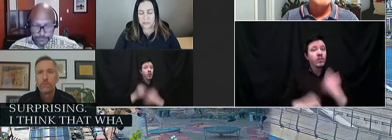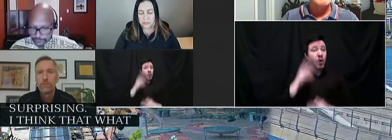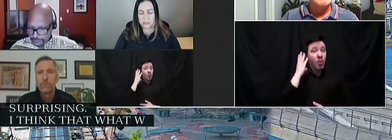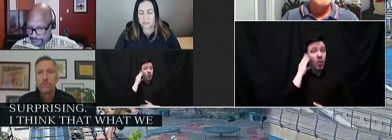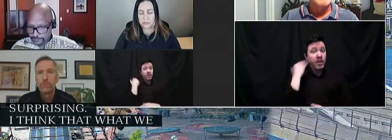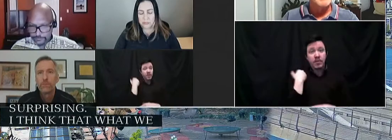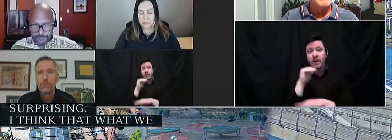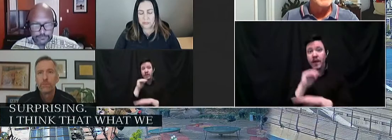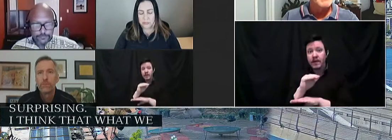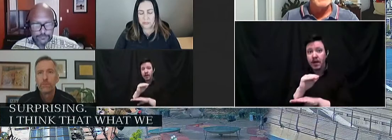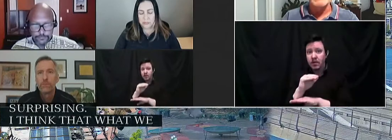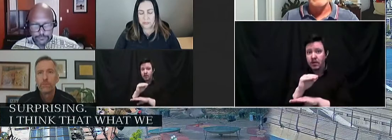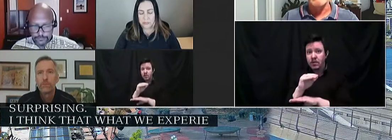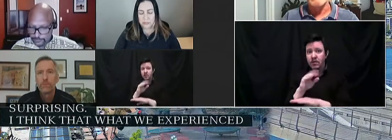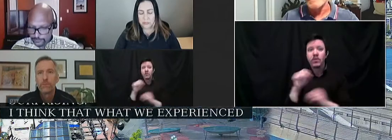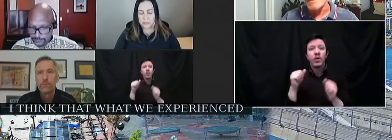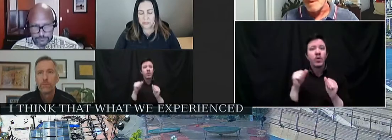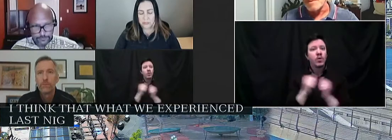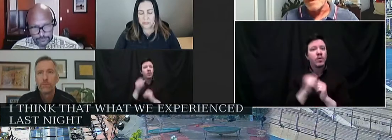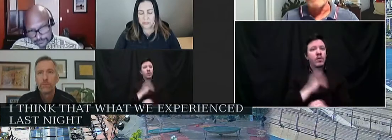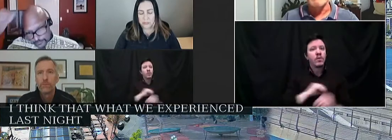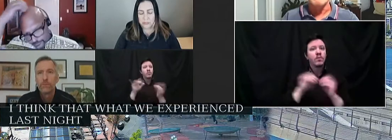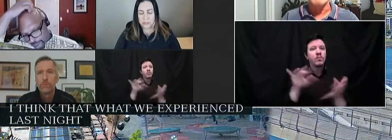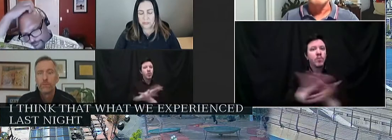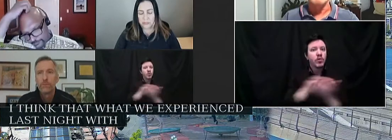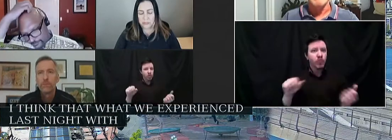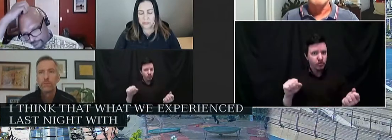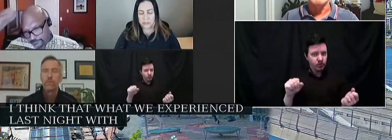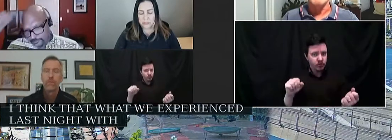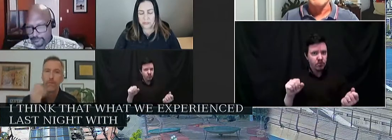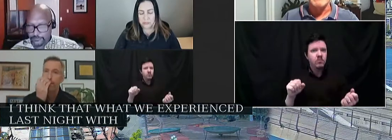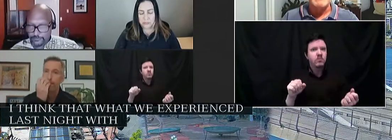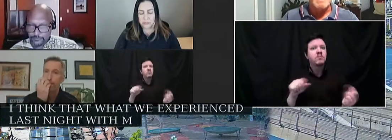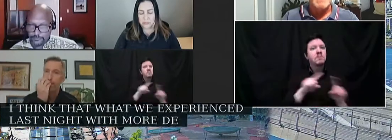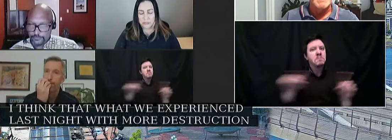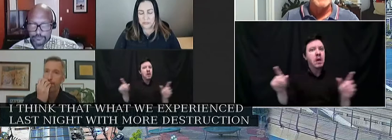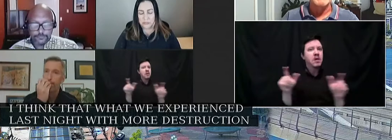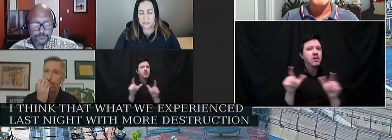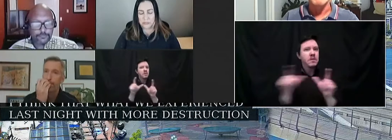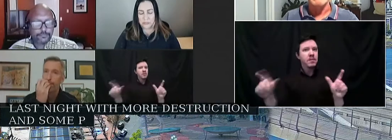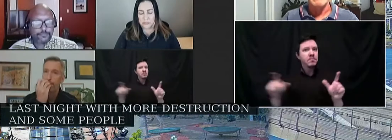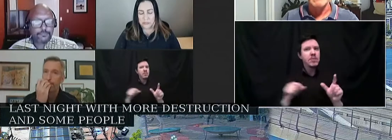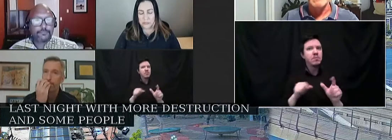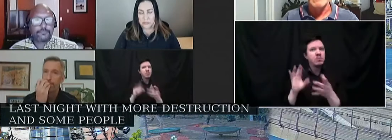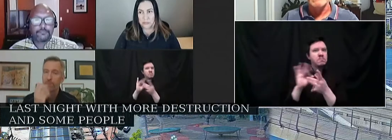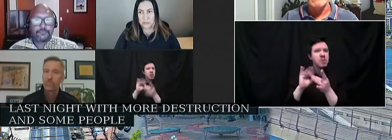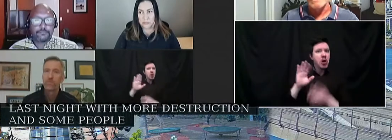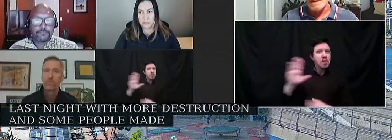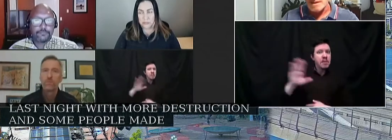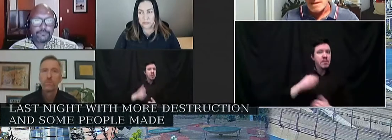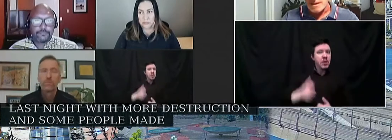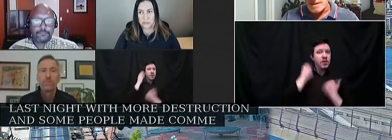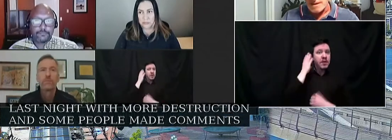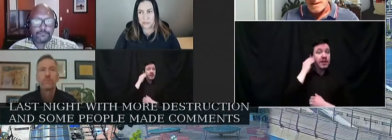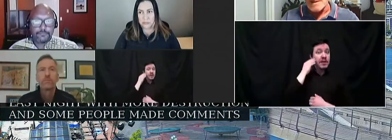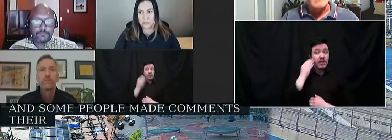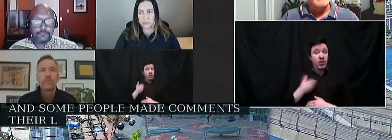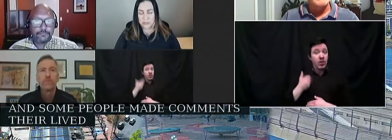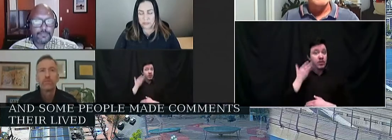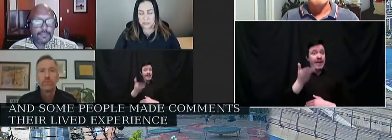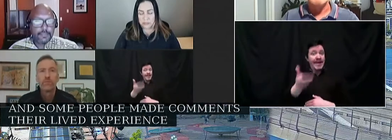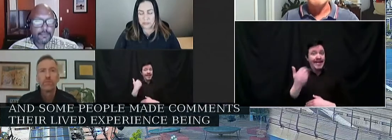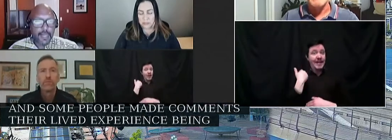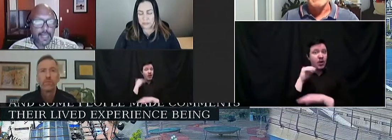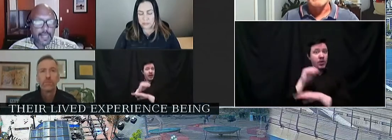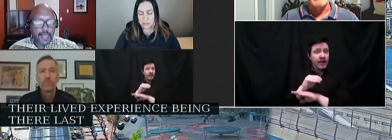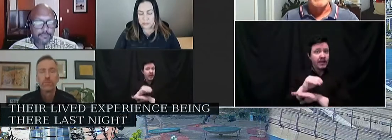night with more destruction and some people made comments of their lived experience being there last night is